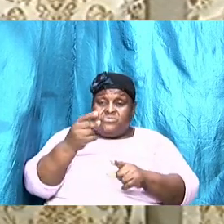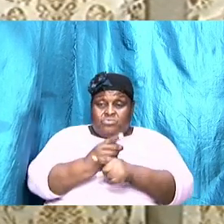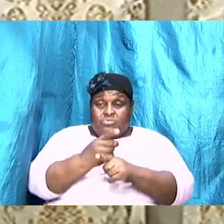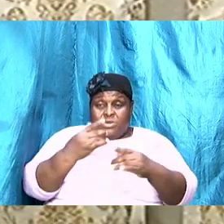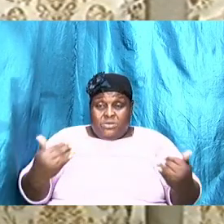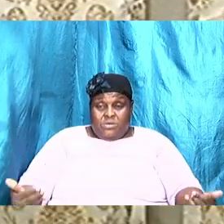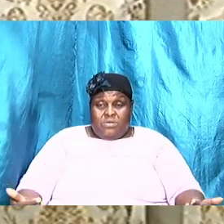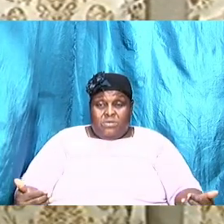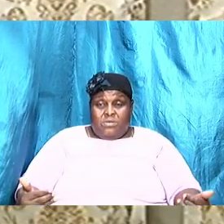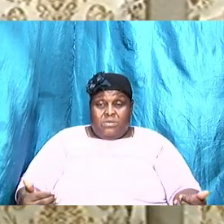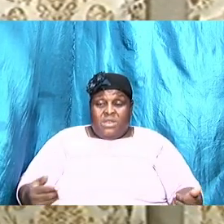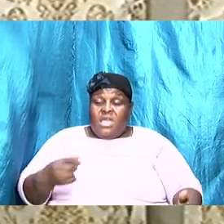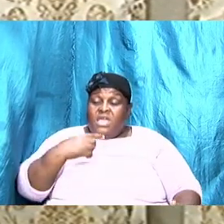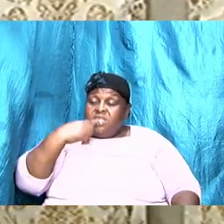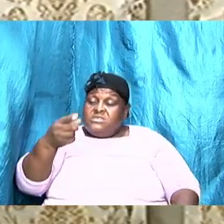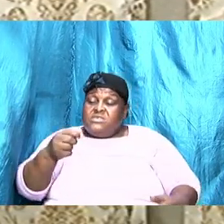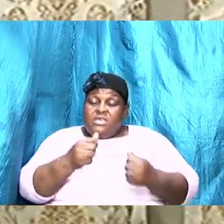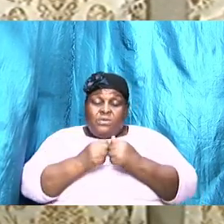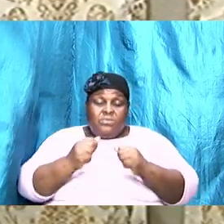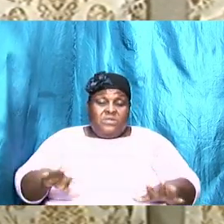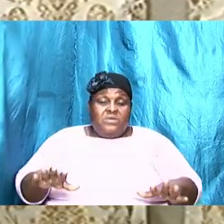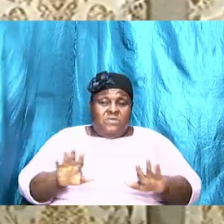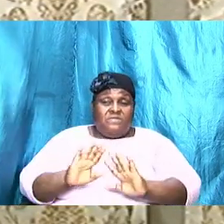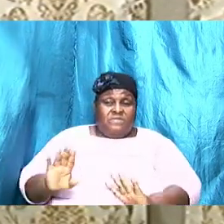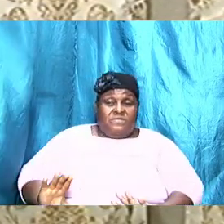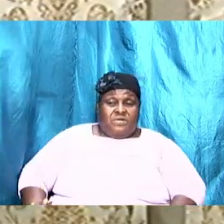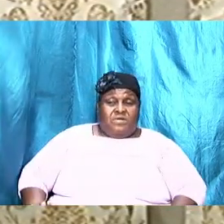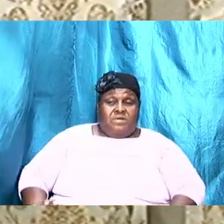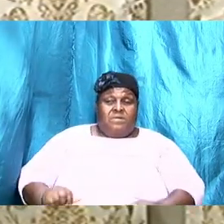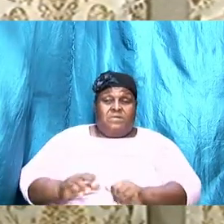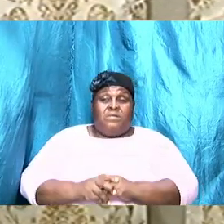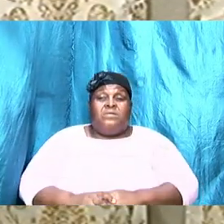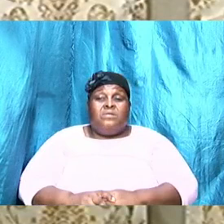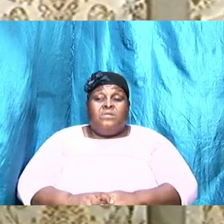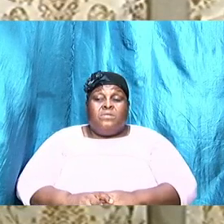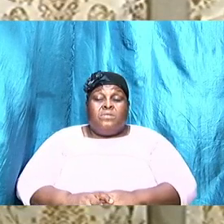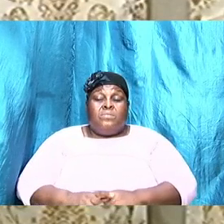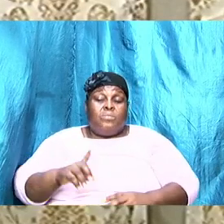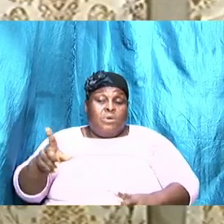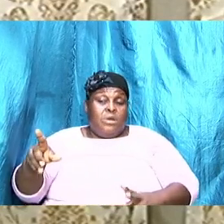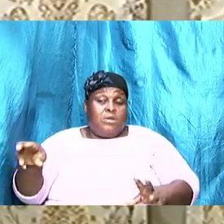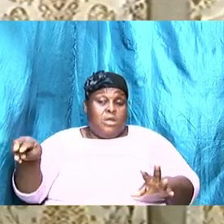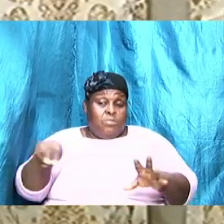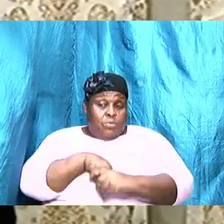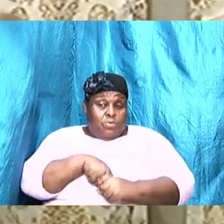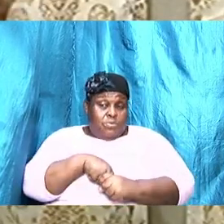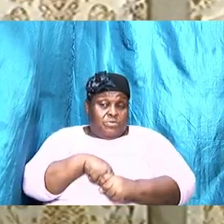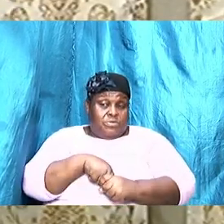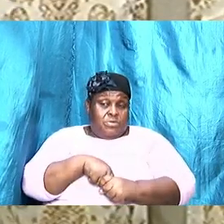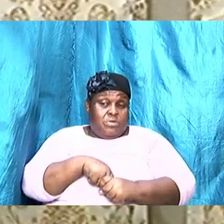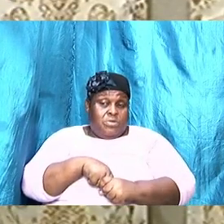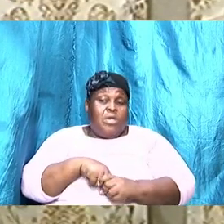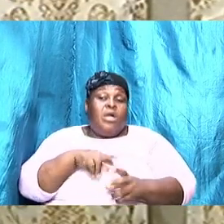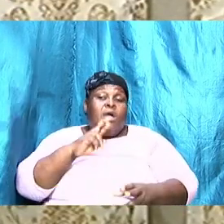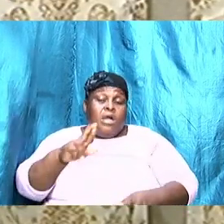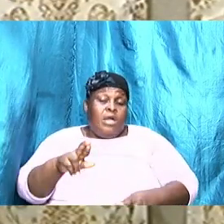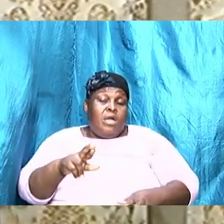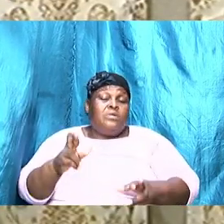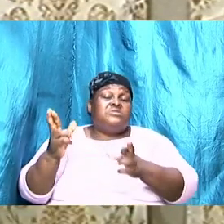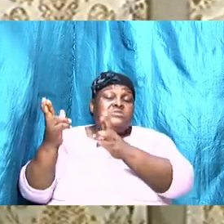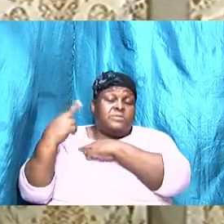without fear one or both are responsible